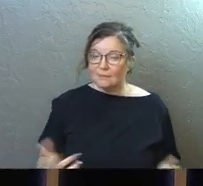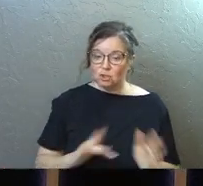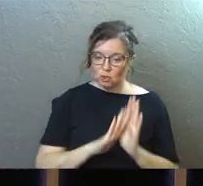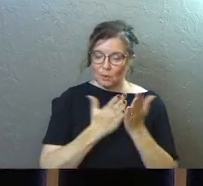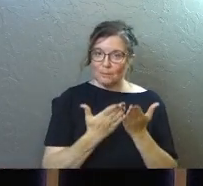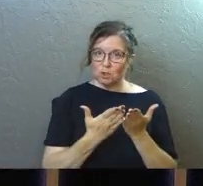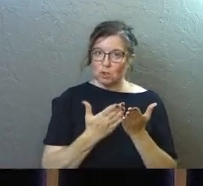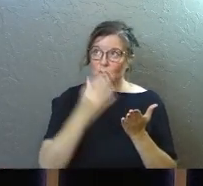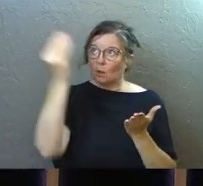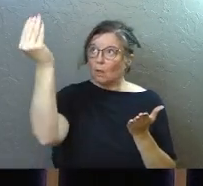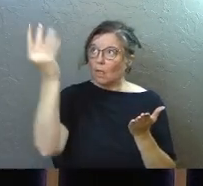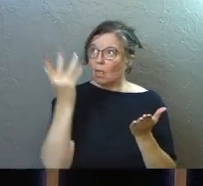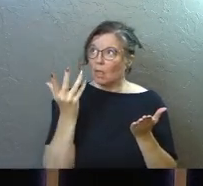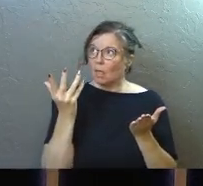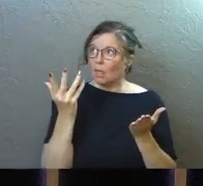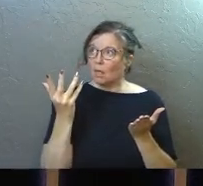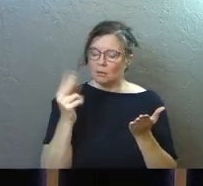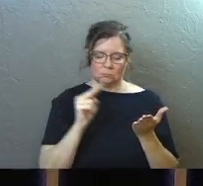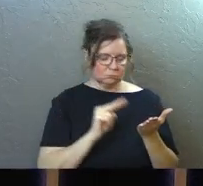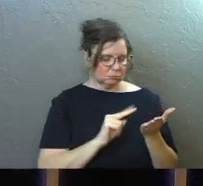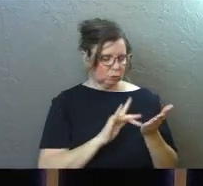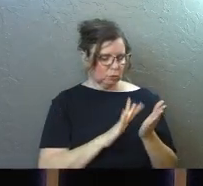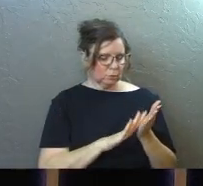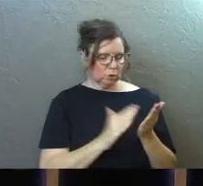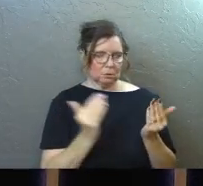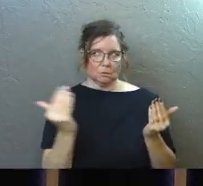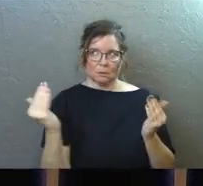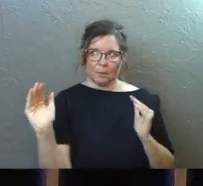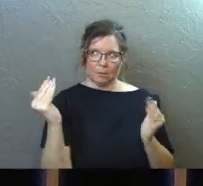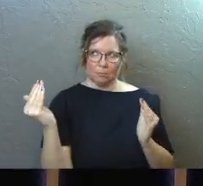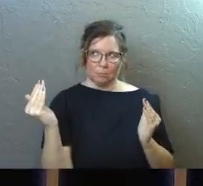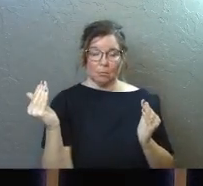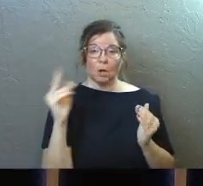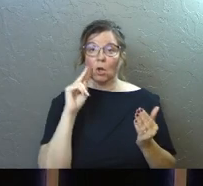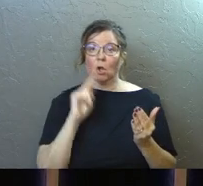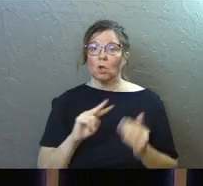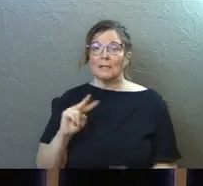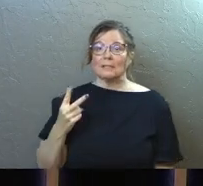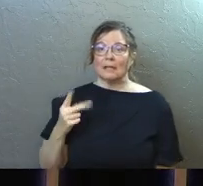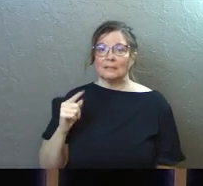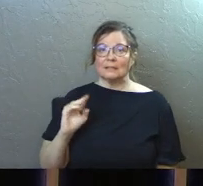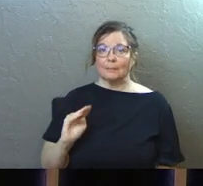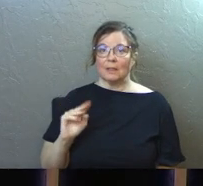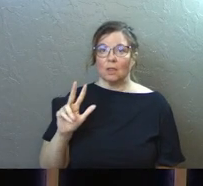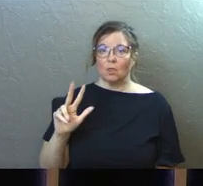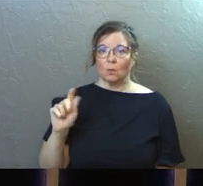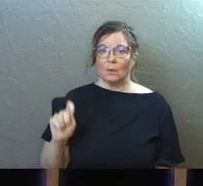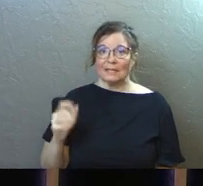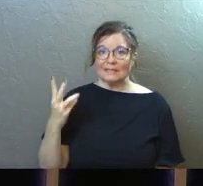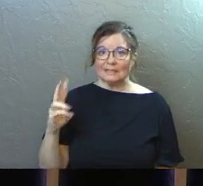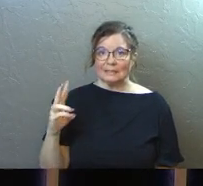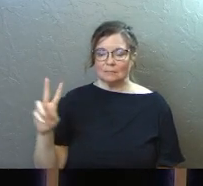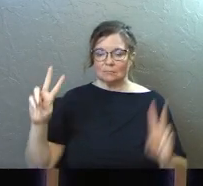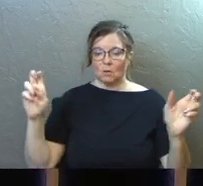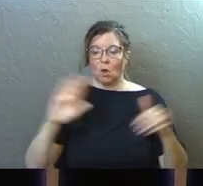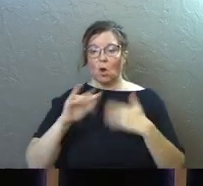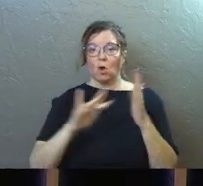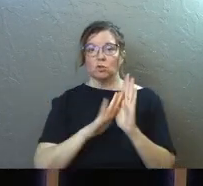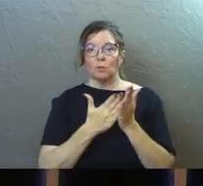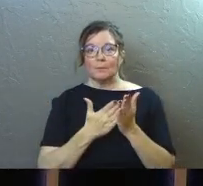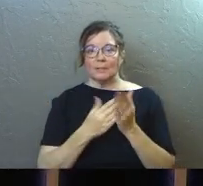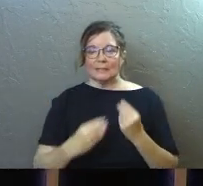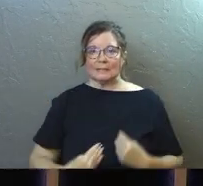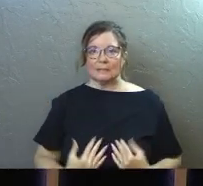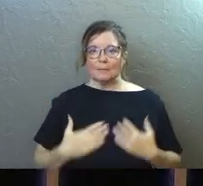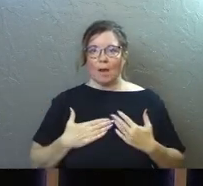Scripture is the first test. Now look closely at what second Timothy 3 16 says. This is a massive verse for you. All scripture is inspired